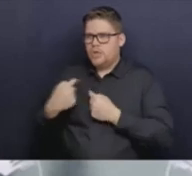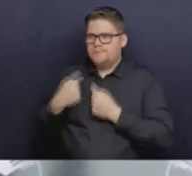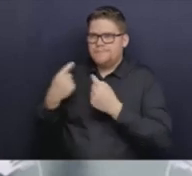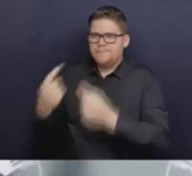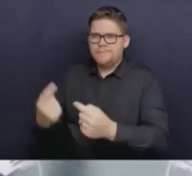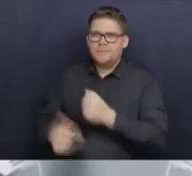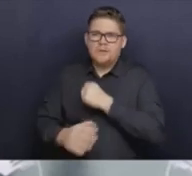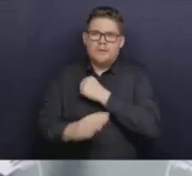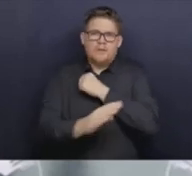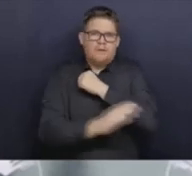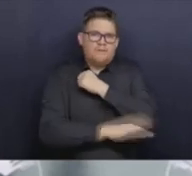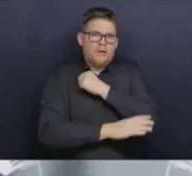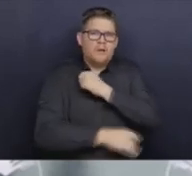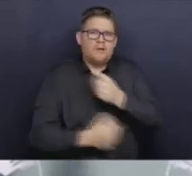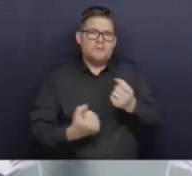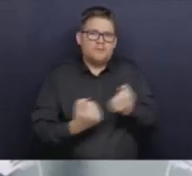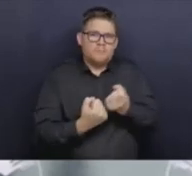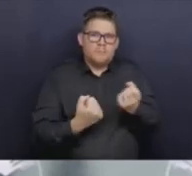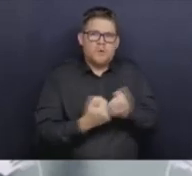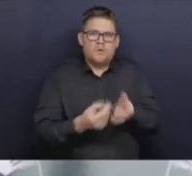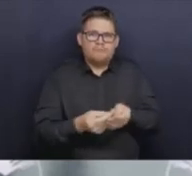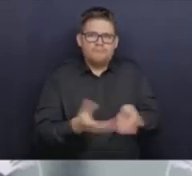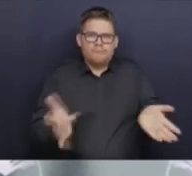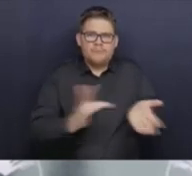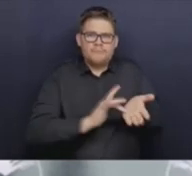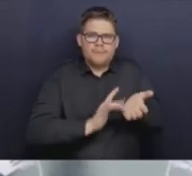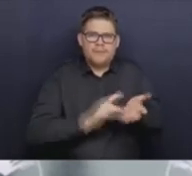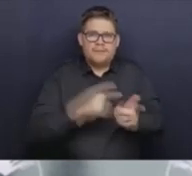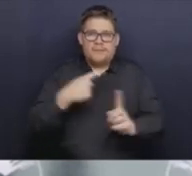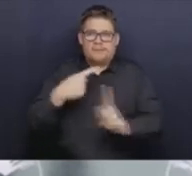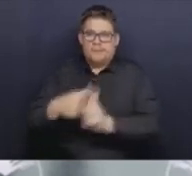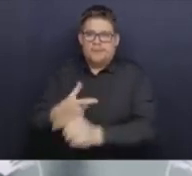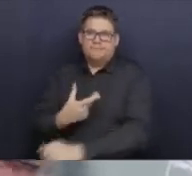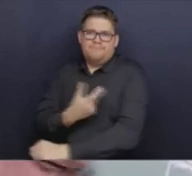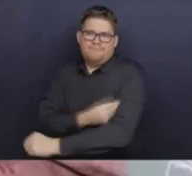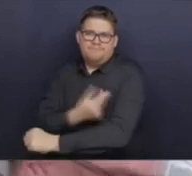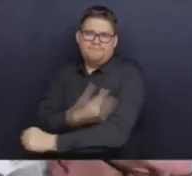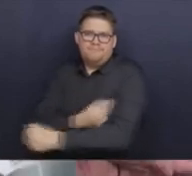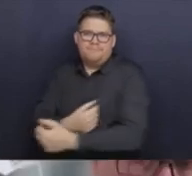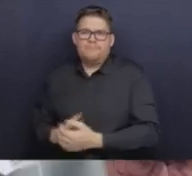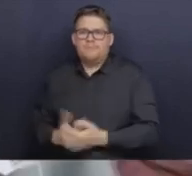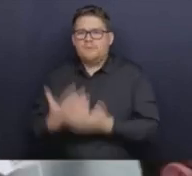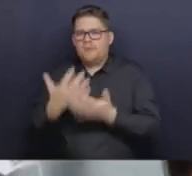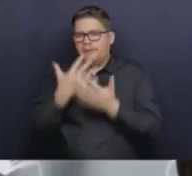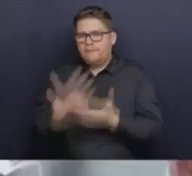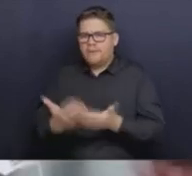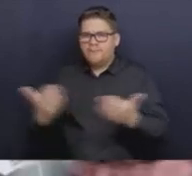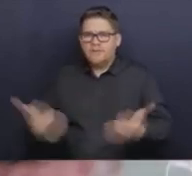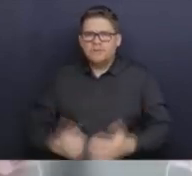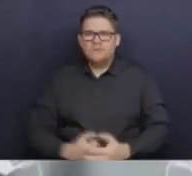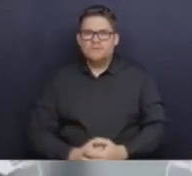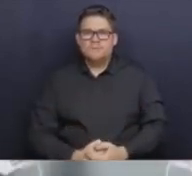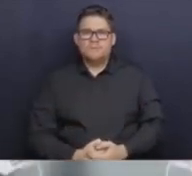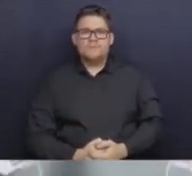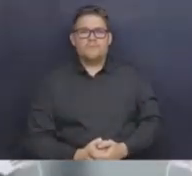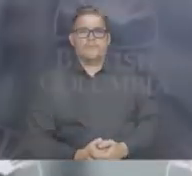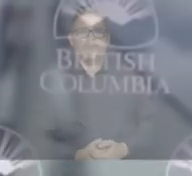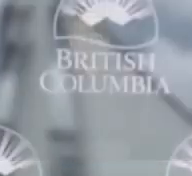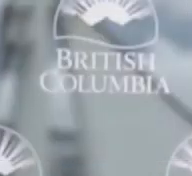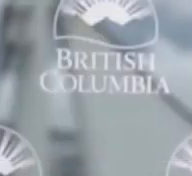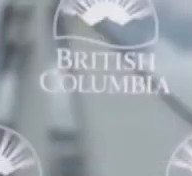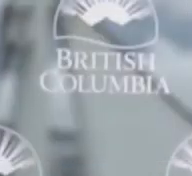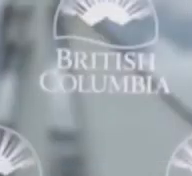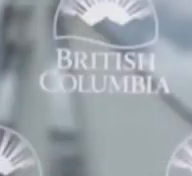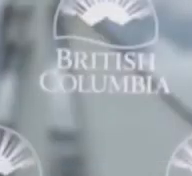prescriptions they need and in providing vaccination. Merci beaucoup. Thank you. That's all the time we have today. Thanks for